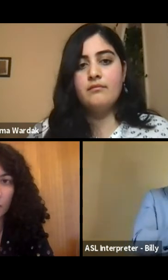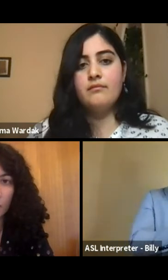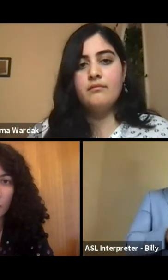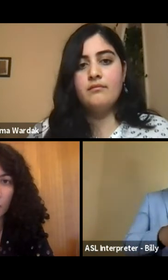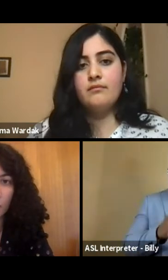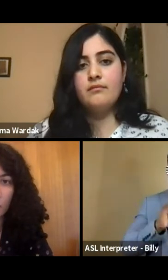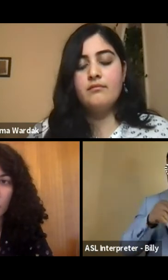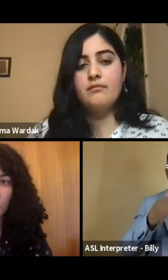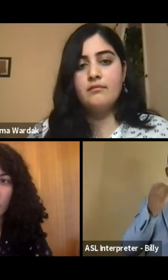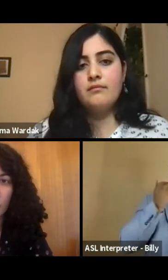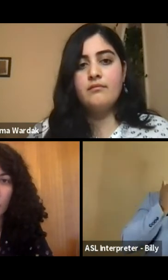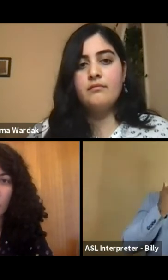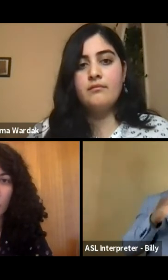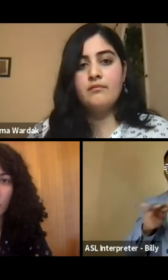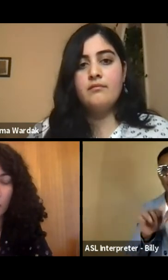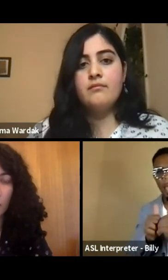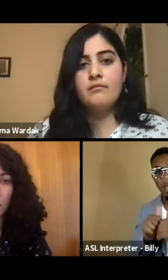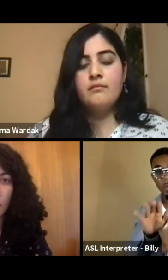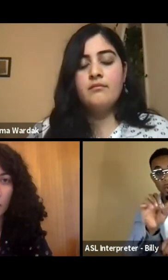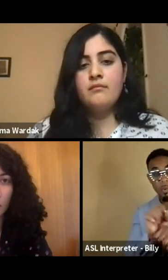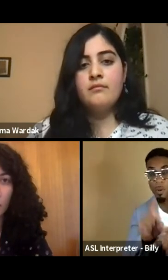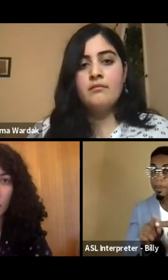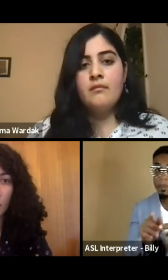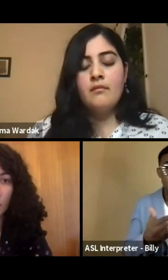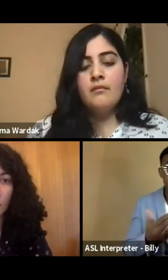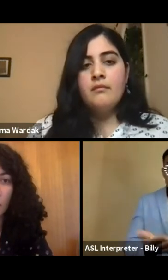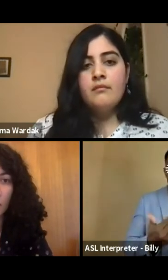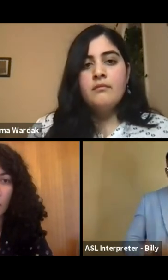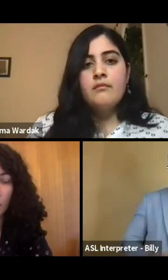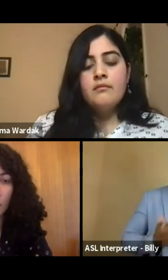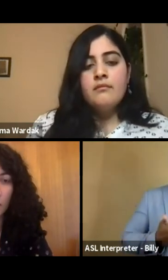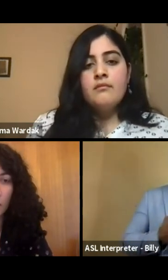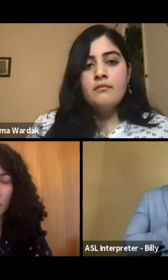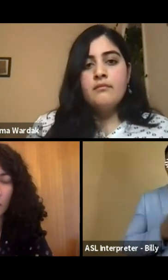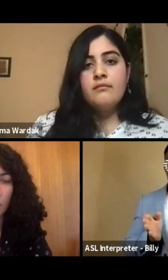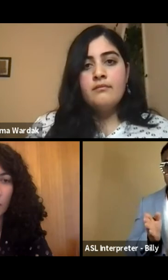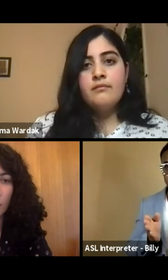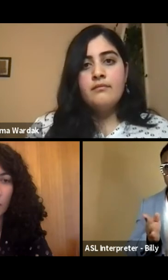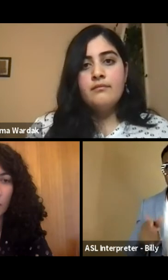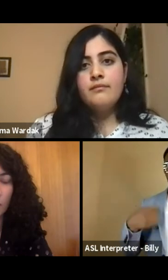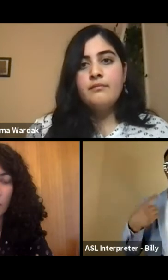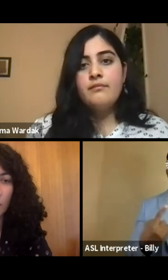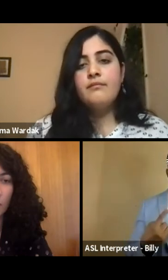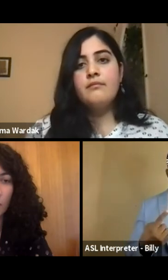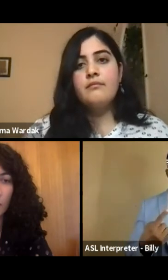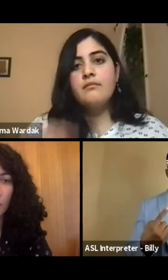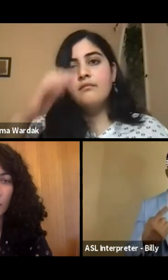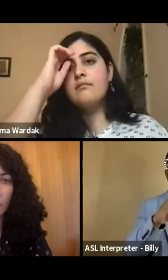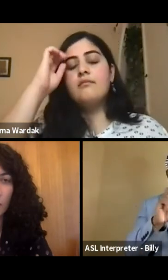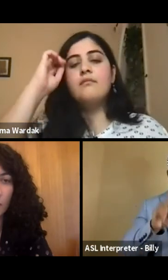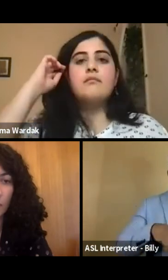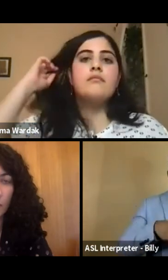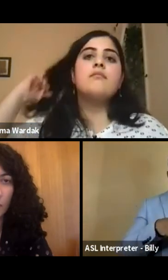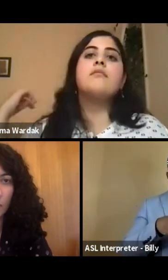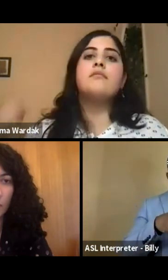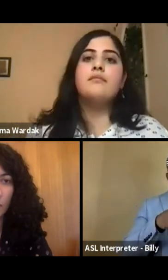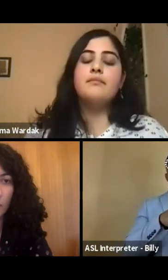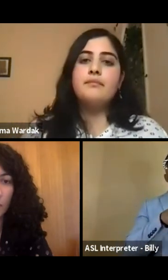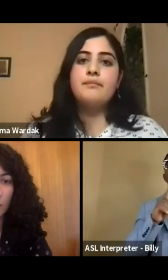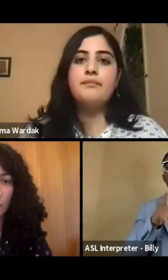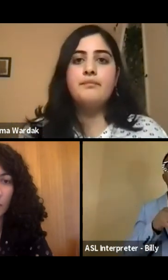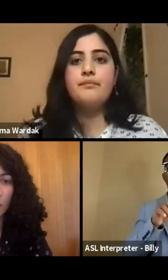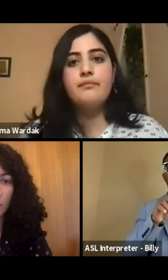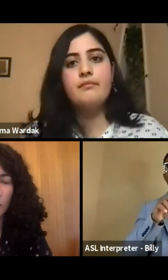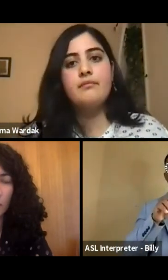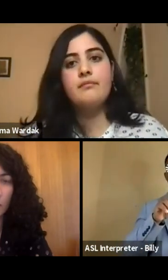if and how your work or maybe even life has shifted since, um, the U S started withdrawing from Afghanistan,